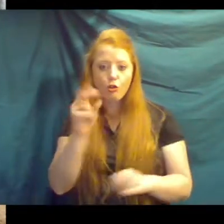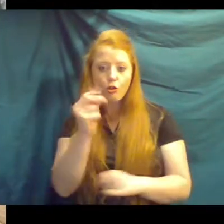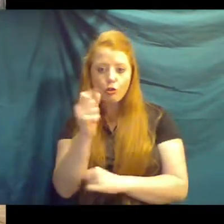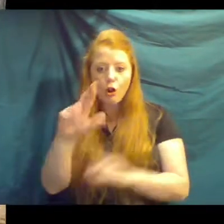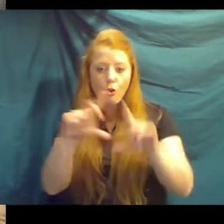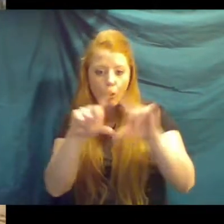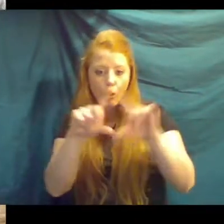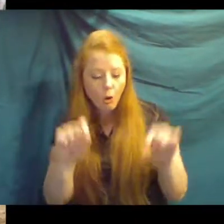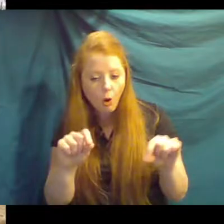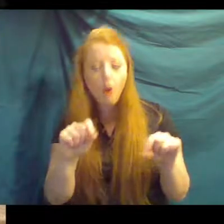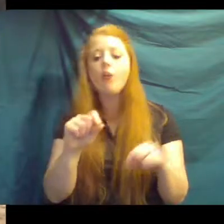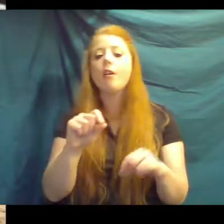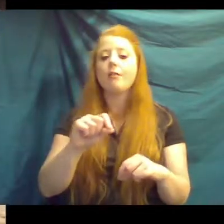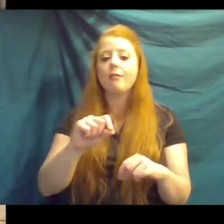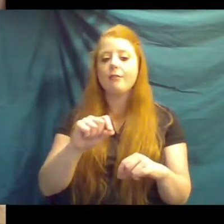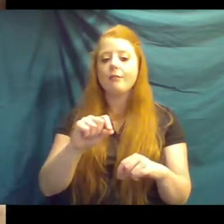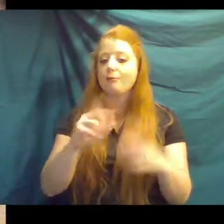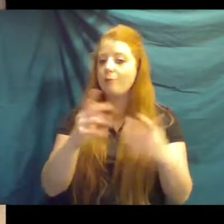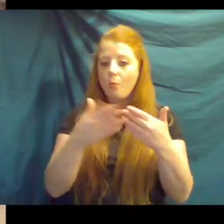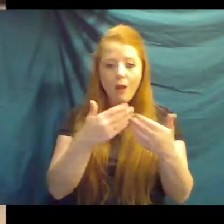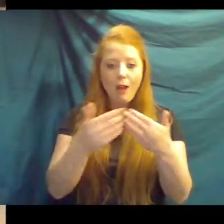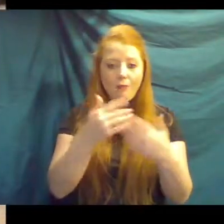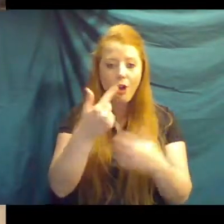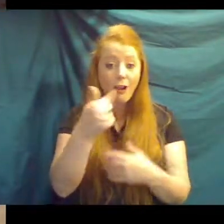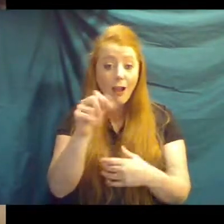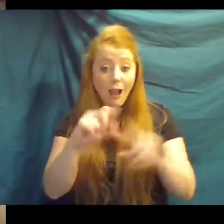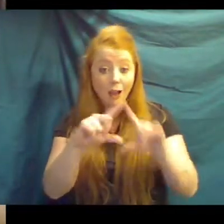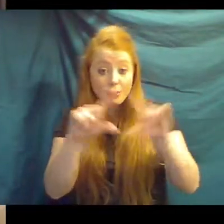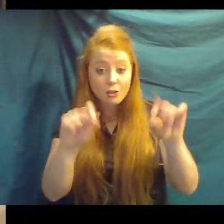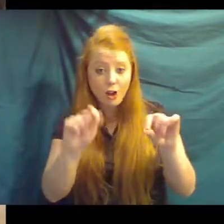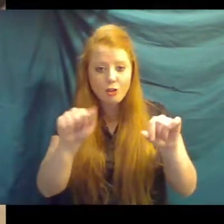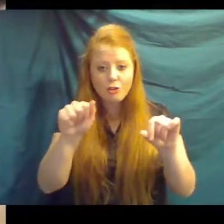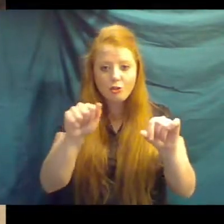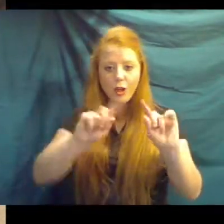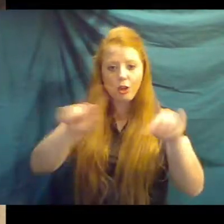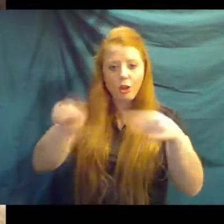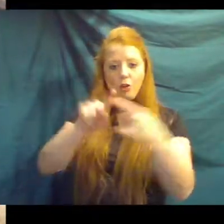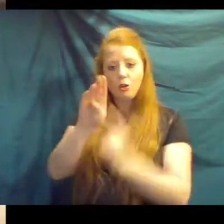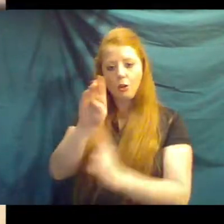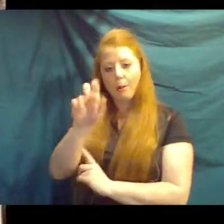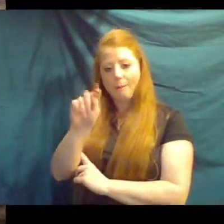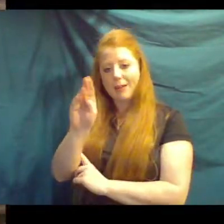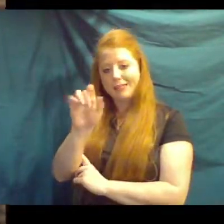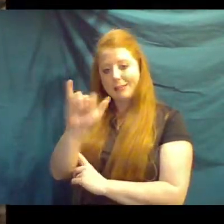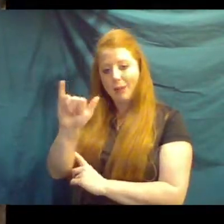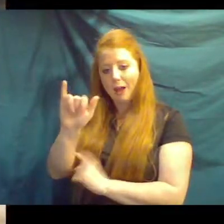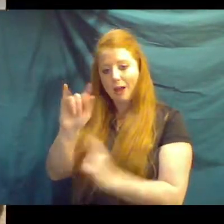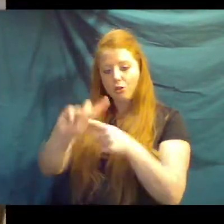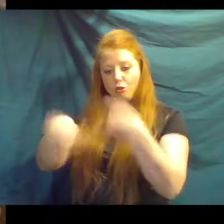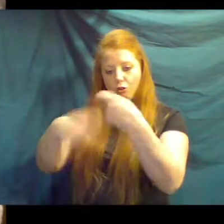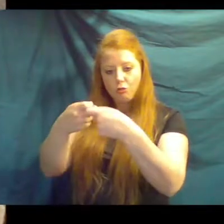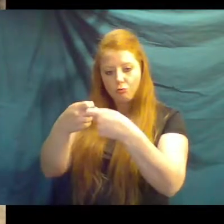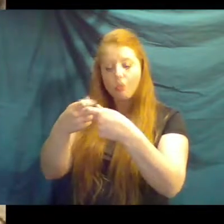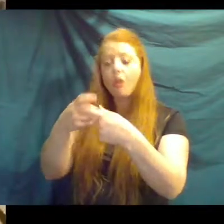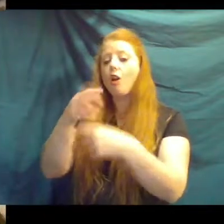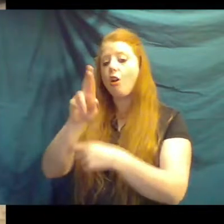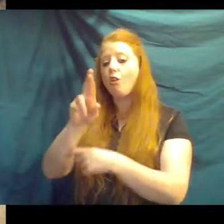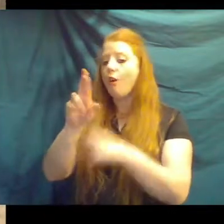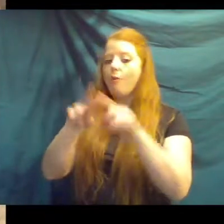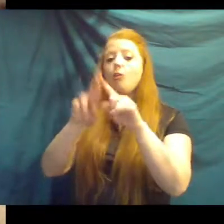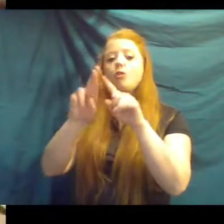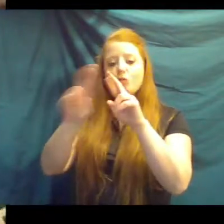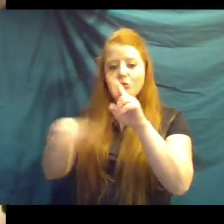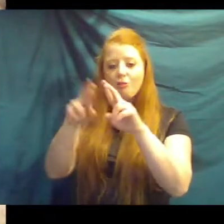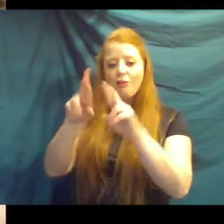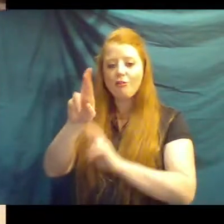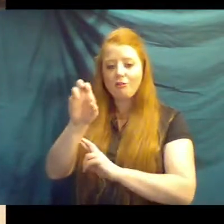recycle them at Best Buy. And this way we don't have to mine for as much petroleum, which is what those cards and that